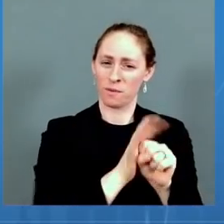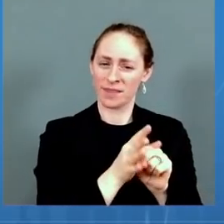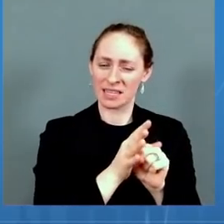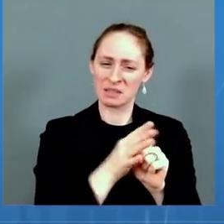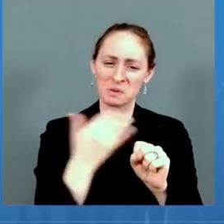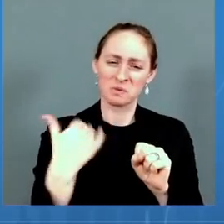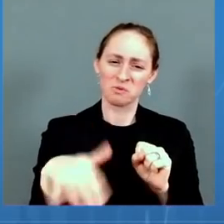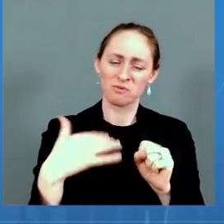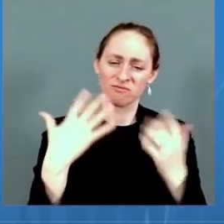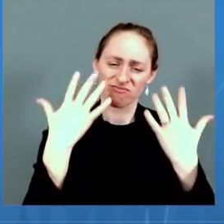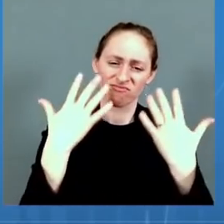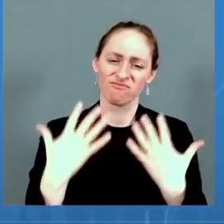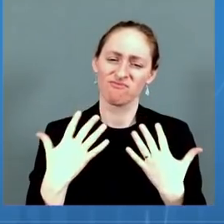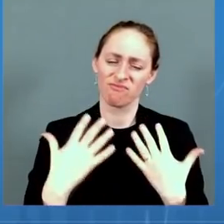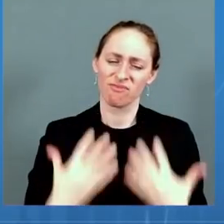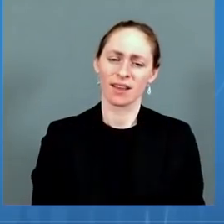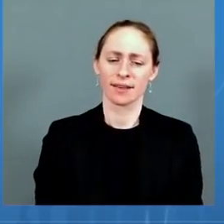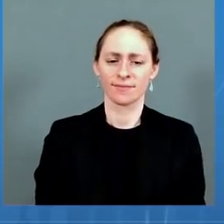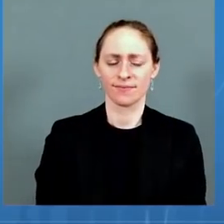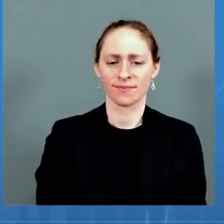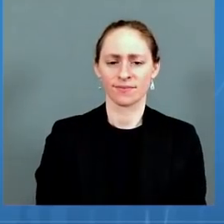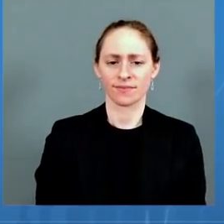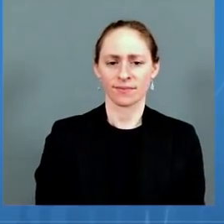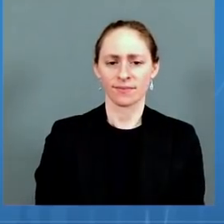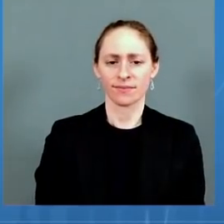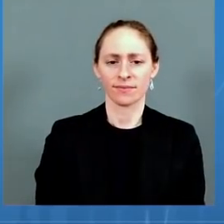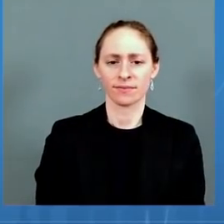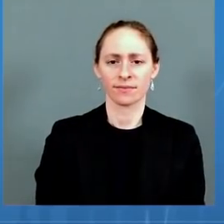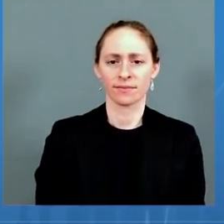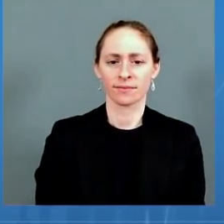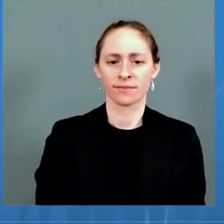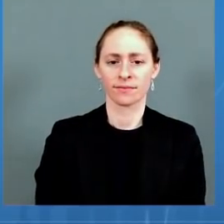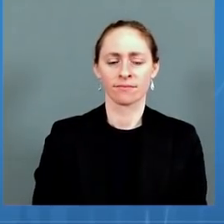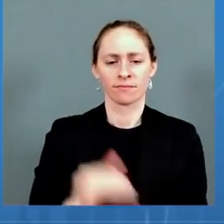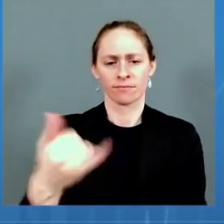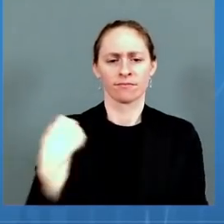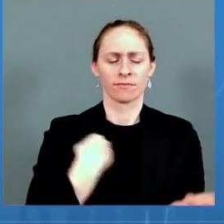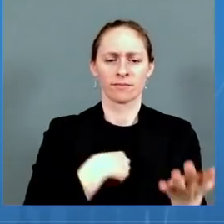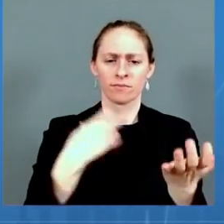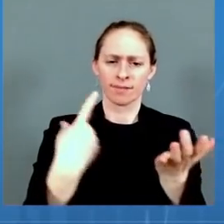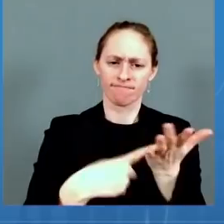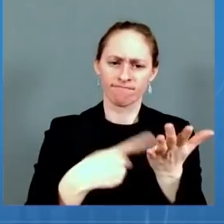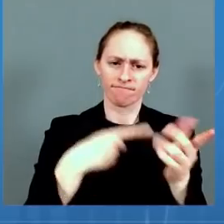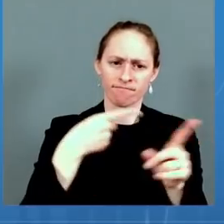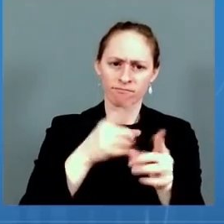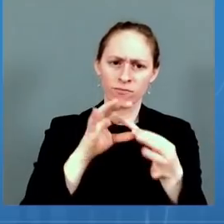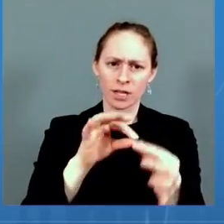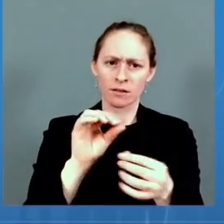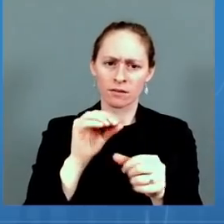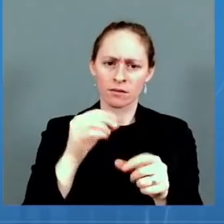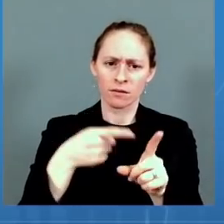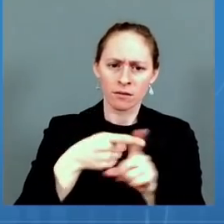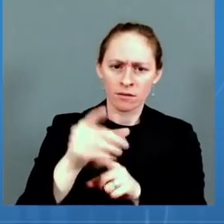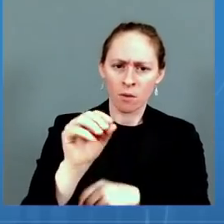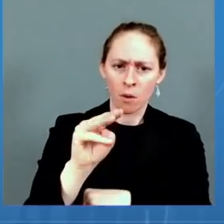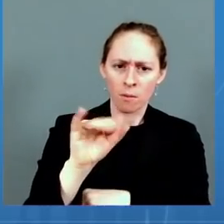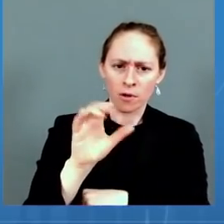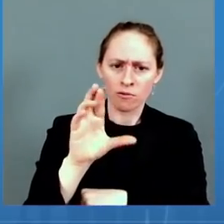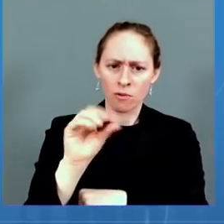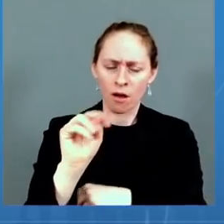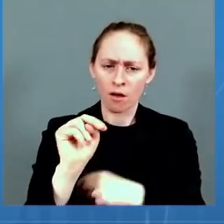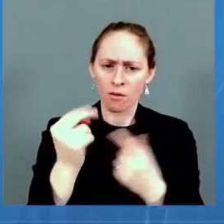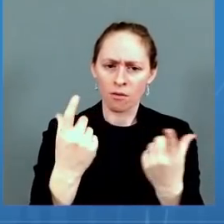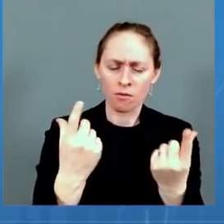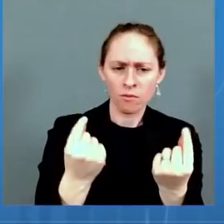updates. At least 36 states and over 75 countries have reported confirmed cases caused by the Omicron